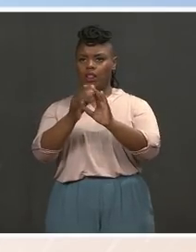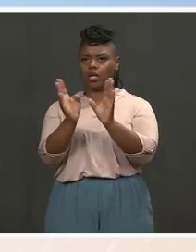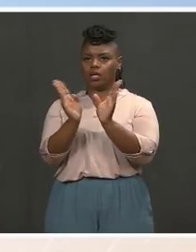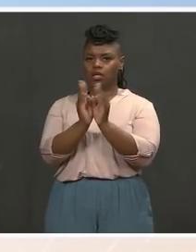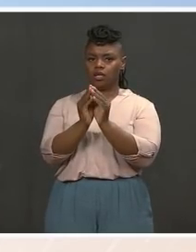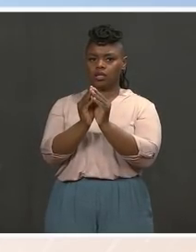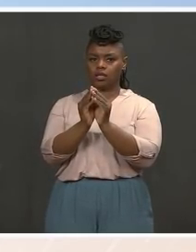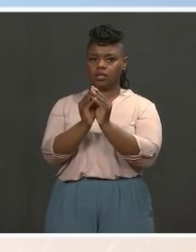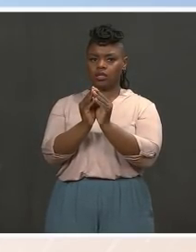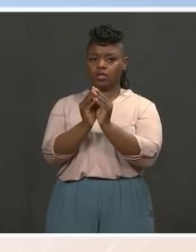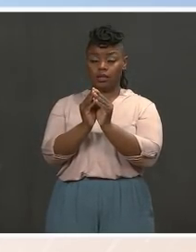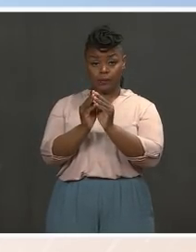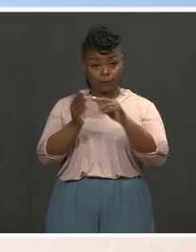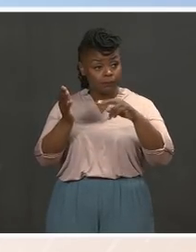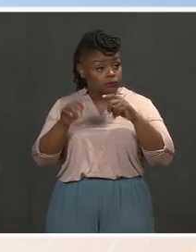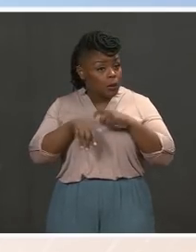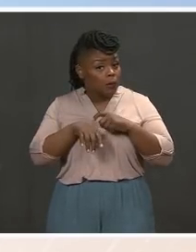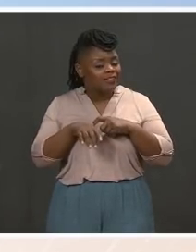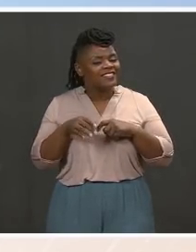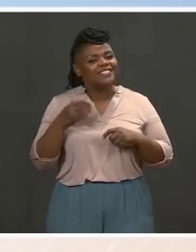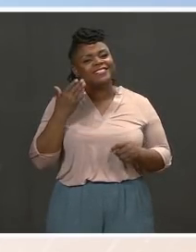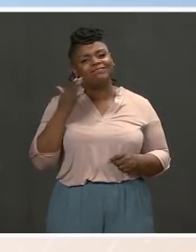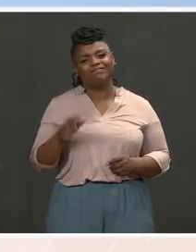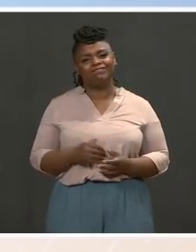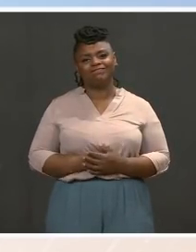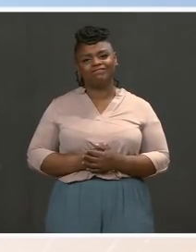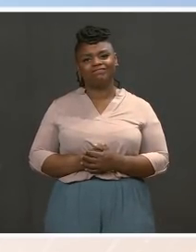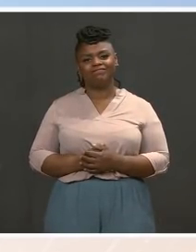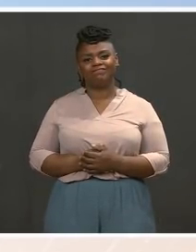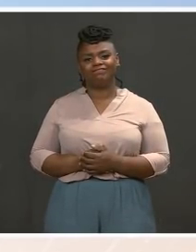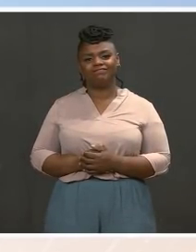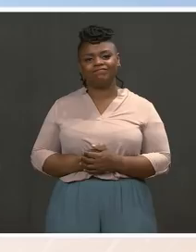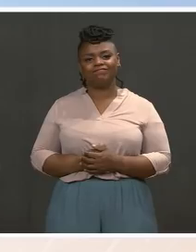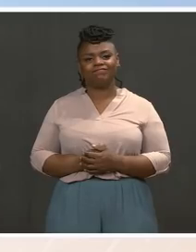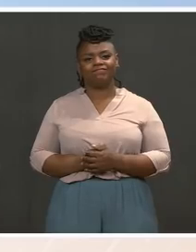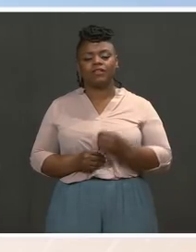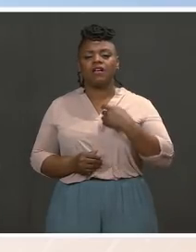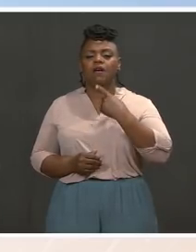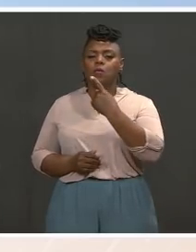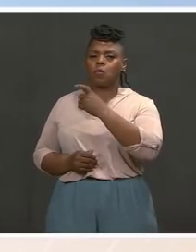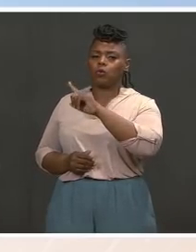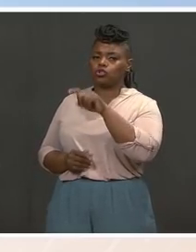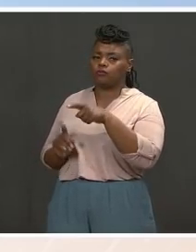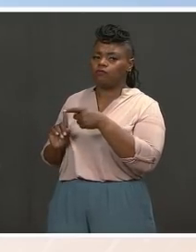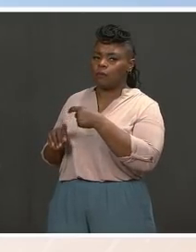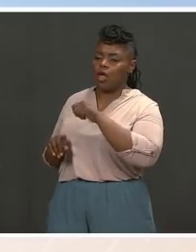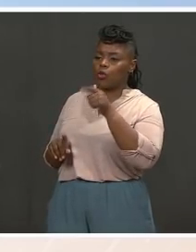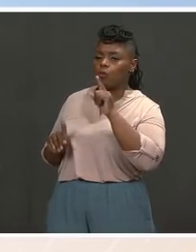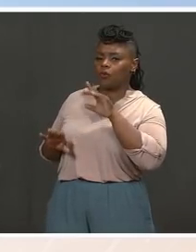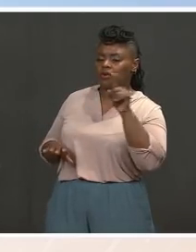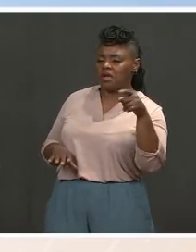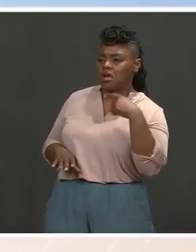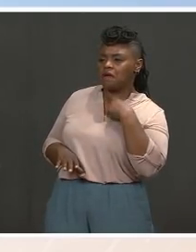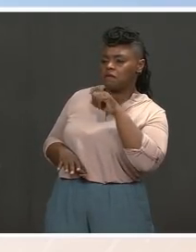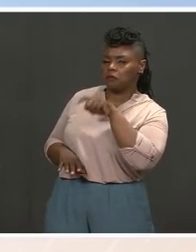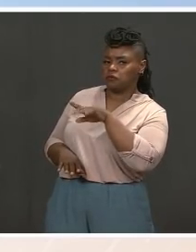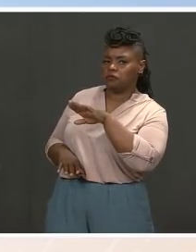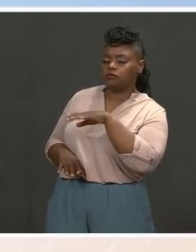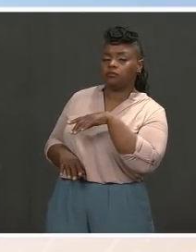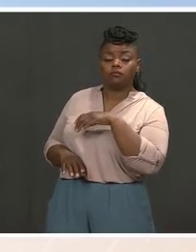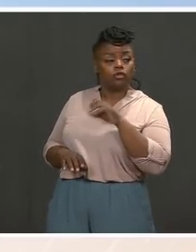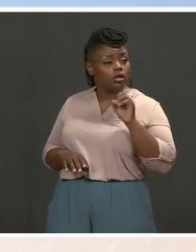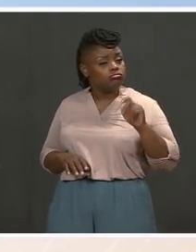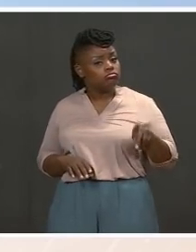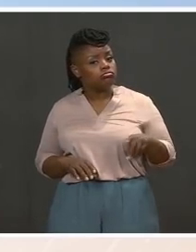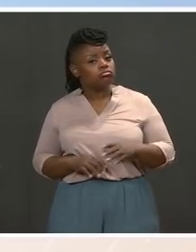update on the specific timing. And if I can just ask one more from one of the reporters in the pool who can be here. MS. There was an Axios report today that